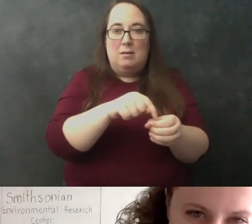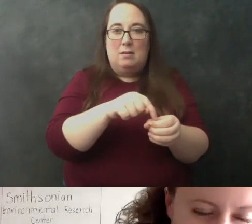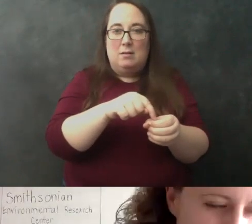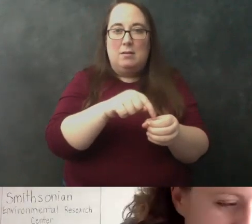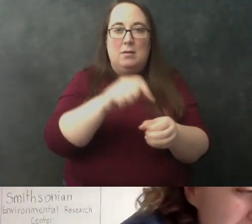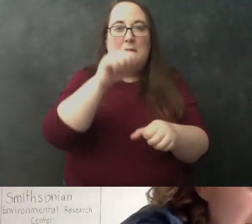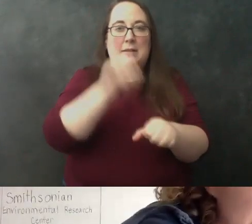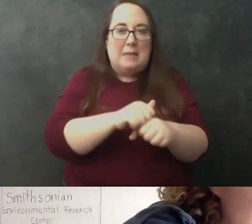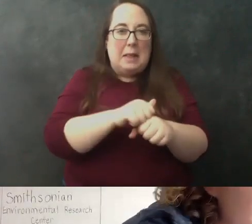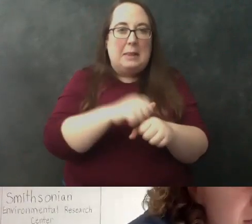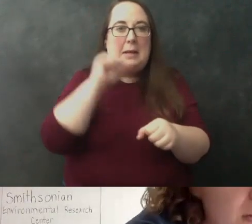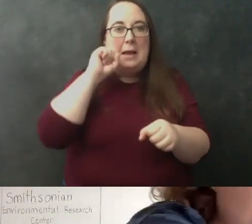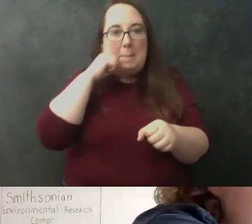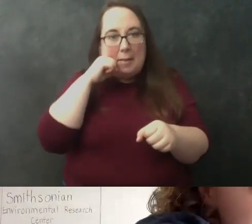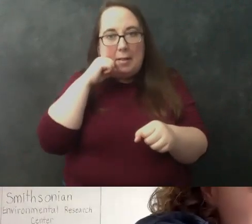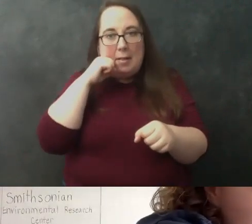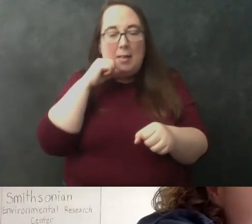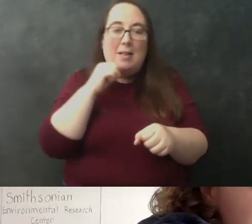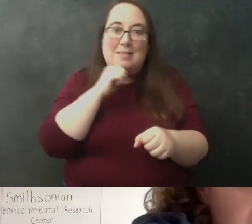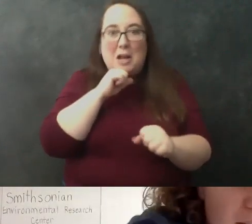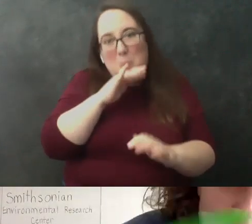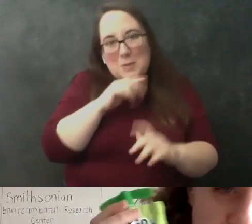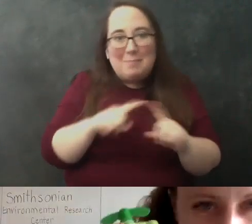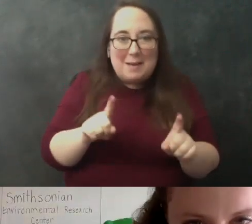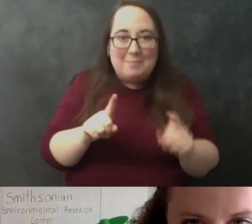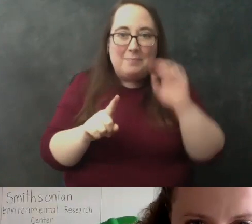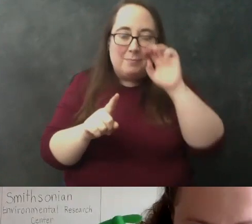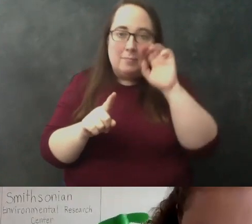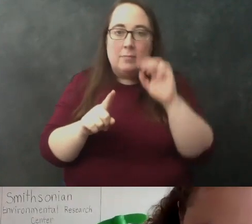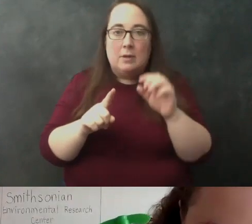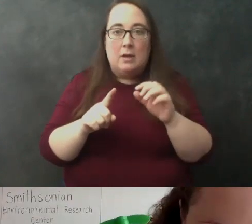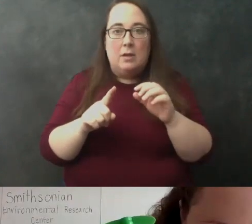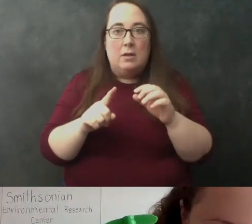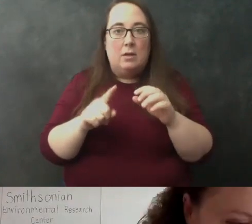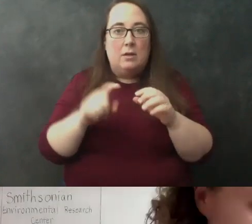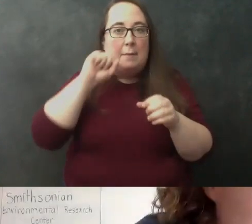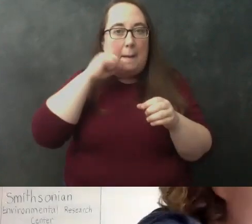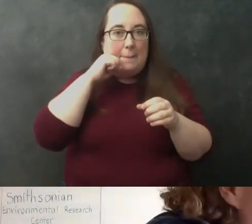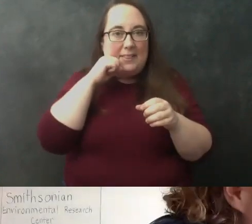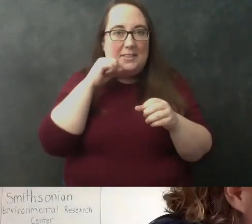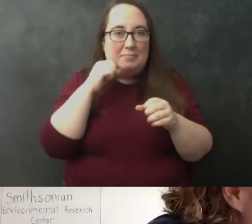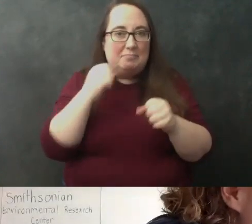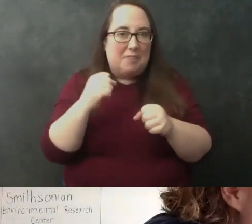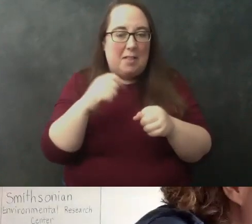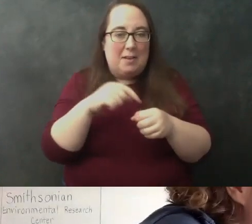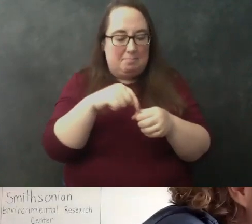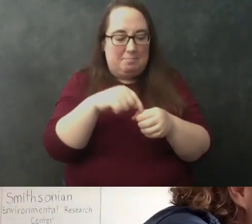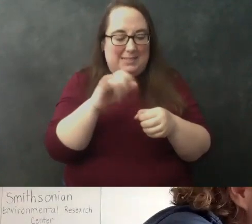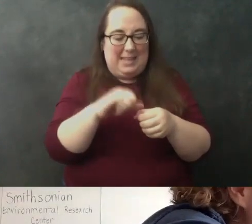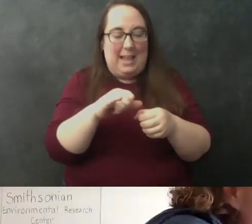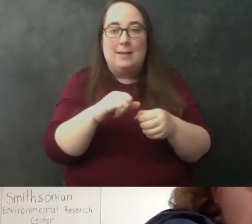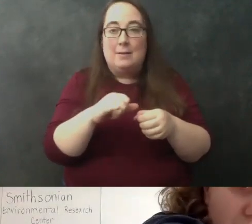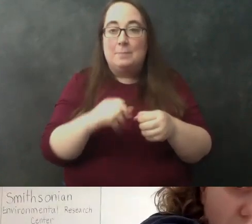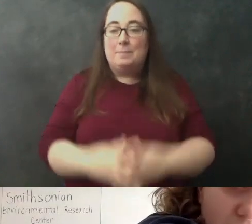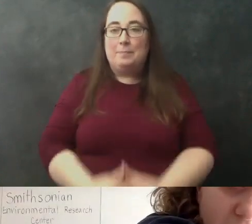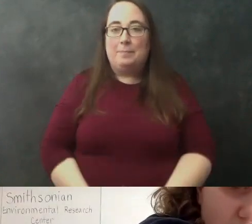gross stuff that might be in oh it's not gross but any solid stuff that might be in the applesauce um yeah so i'm